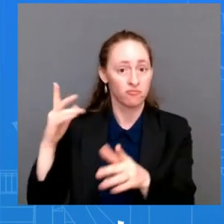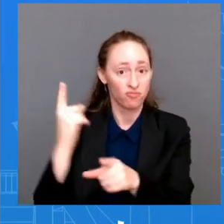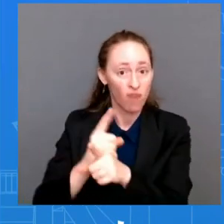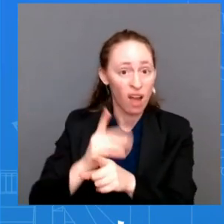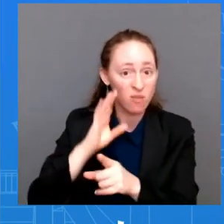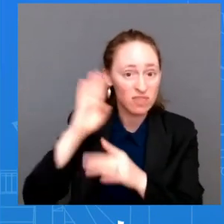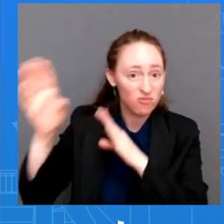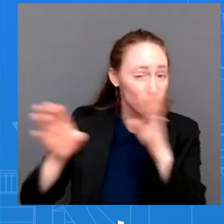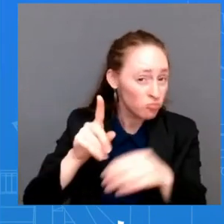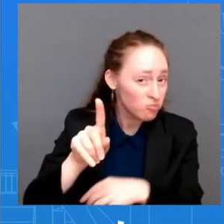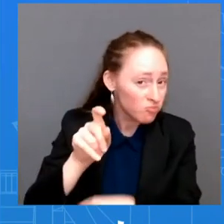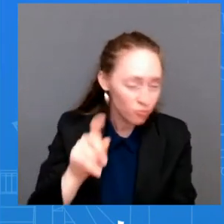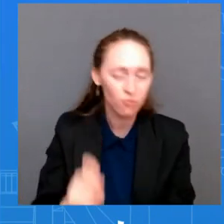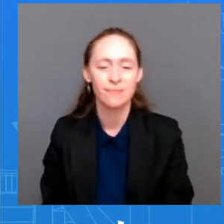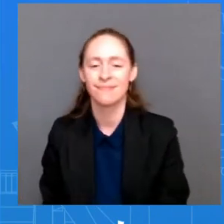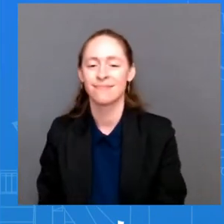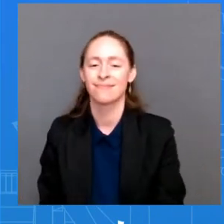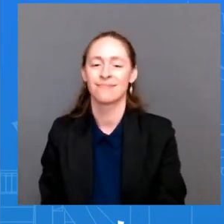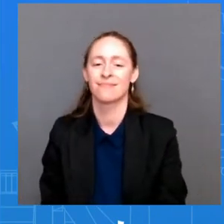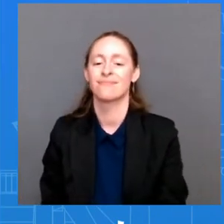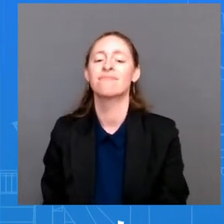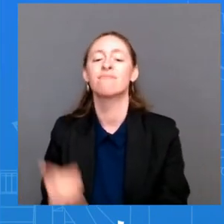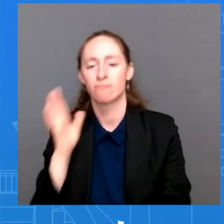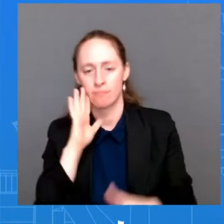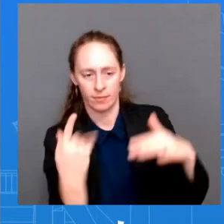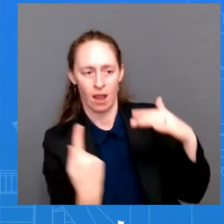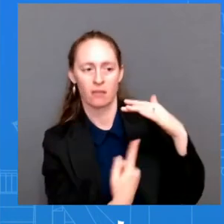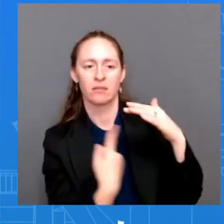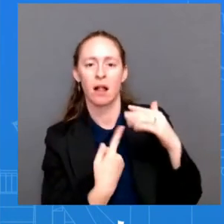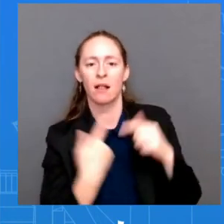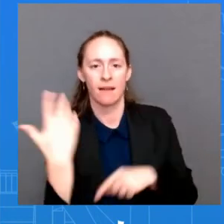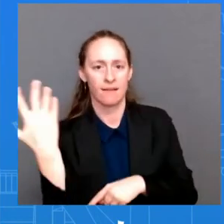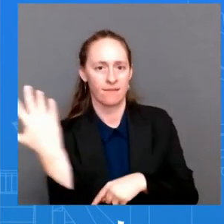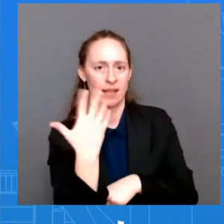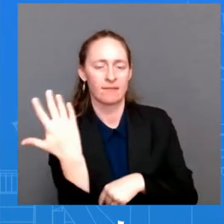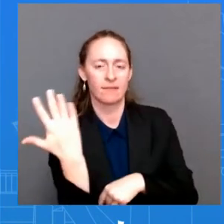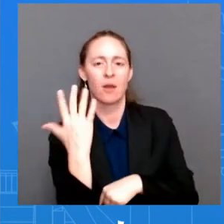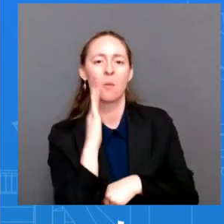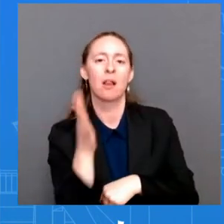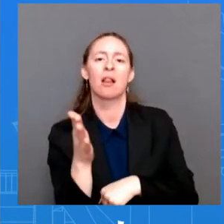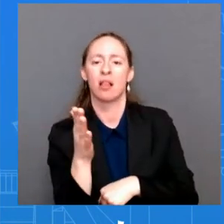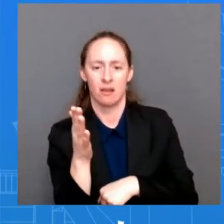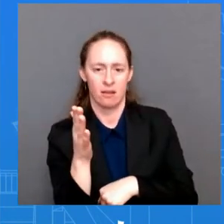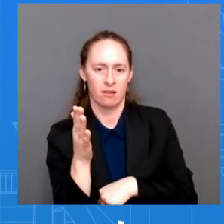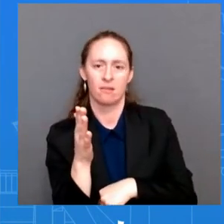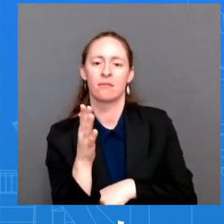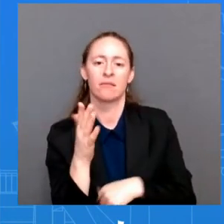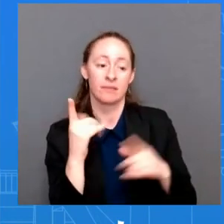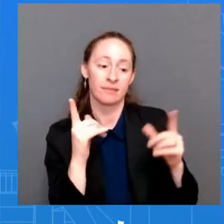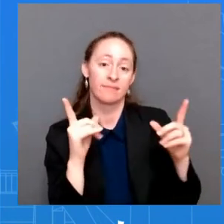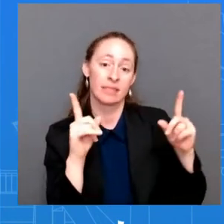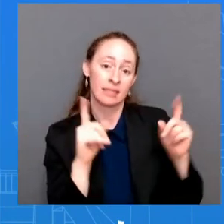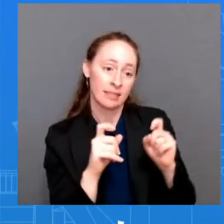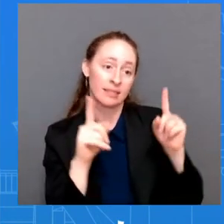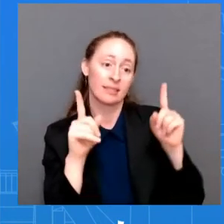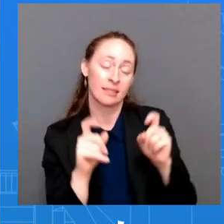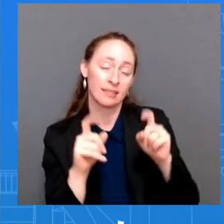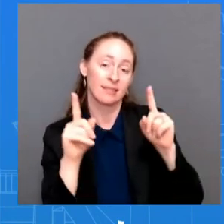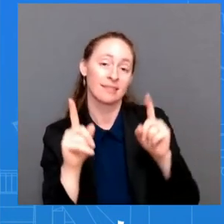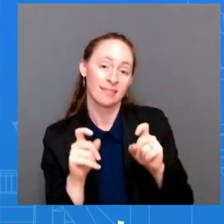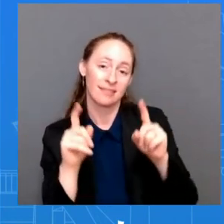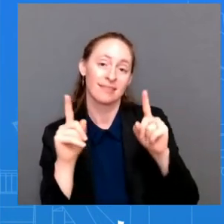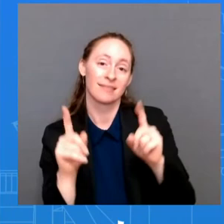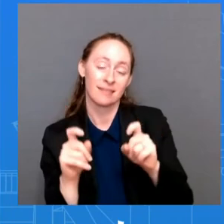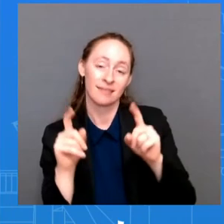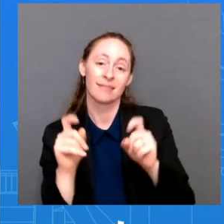isolation uh five days he's clearly he's going to be testing uh regularly one of the reasons right one of the reasons that we were